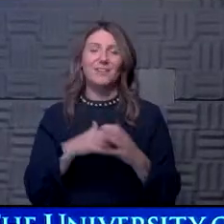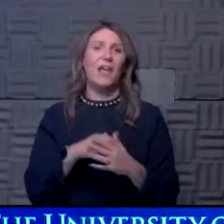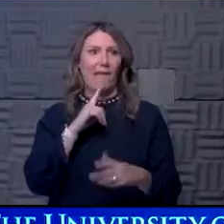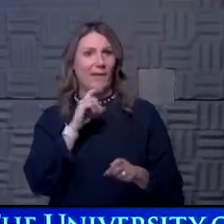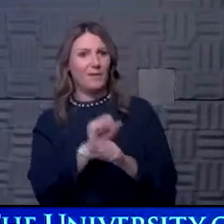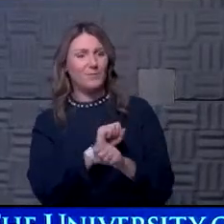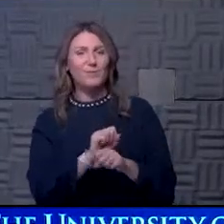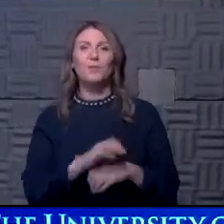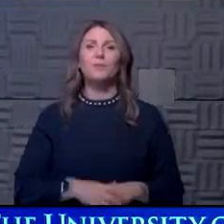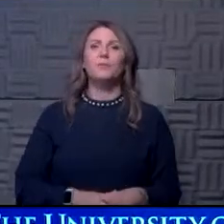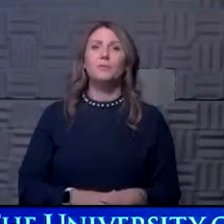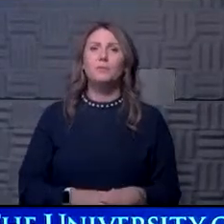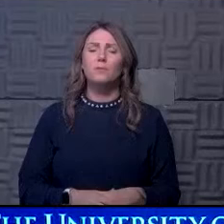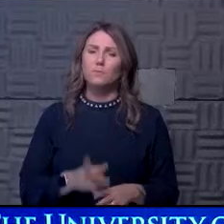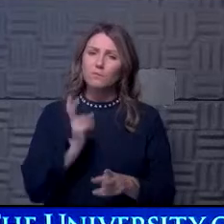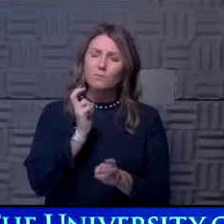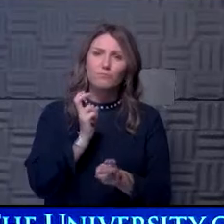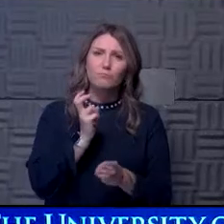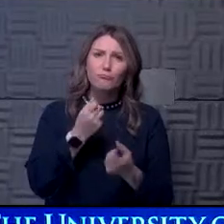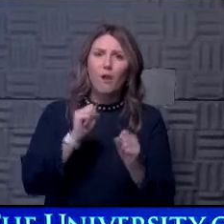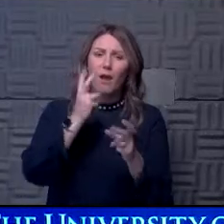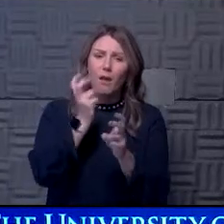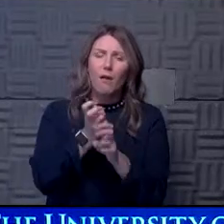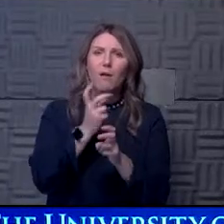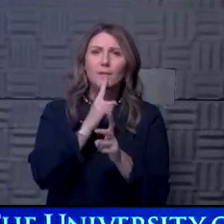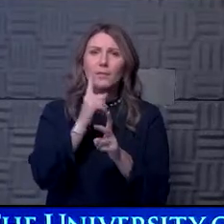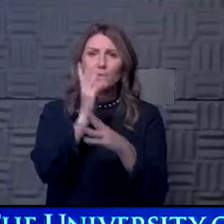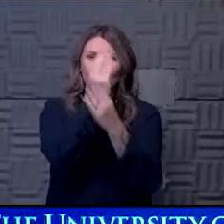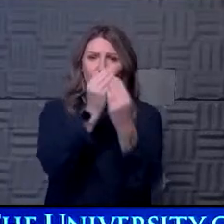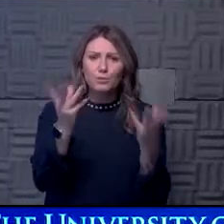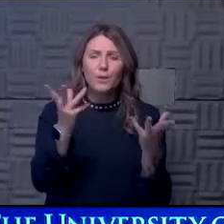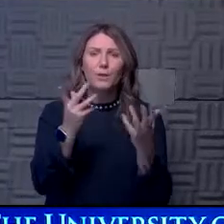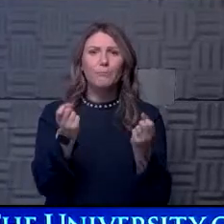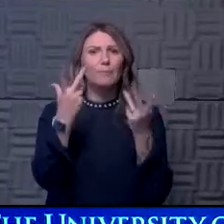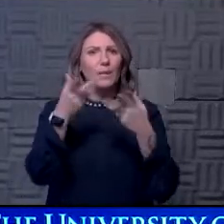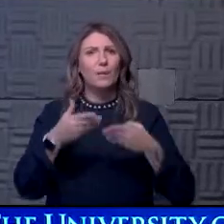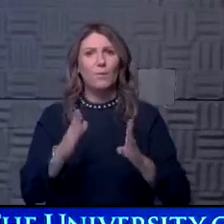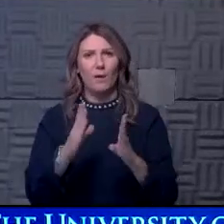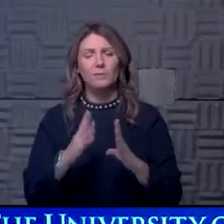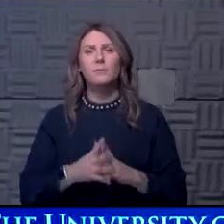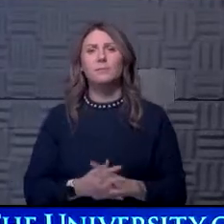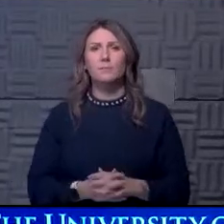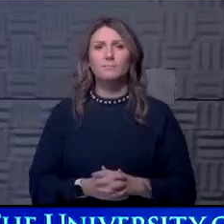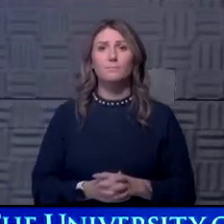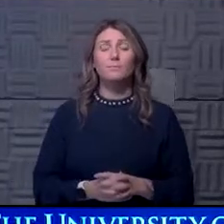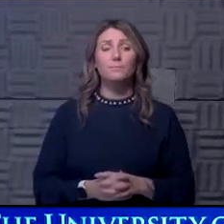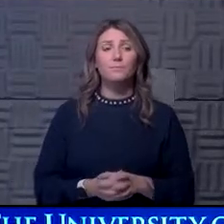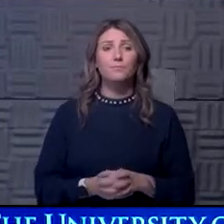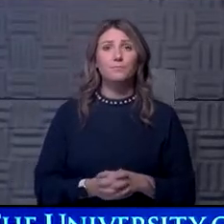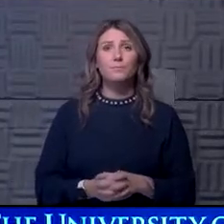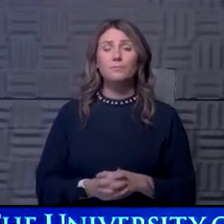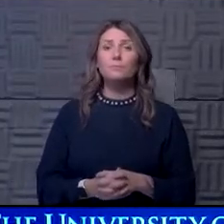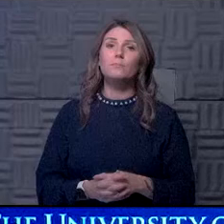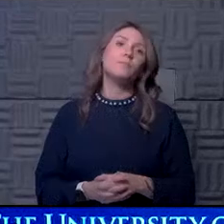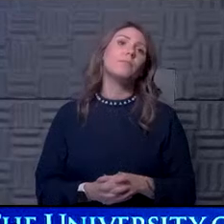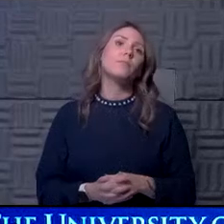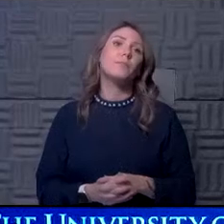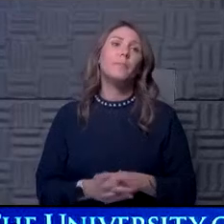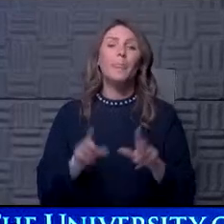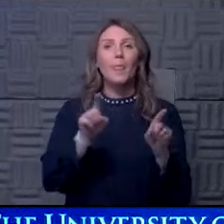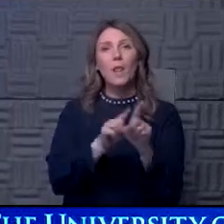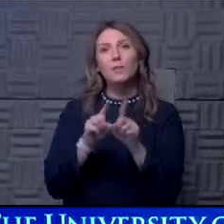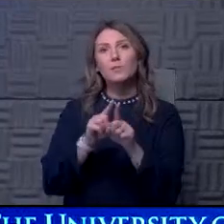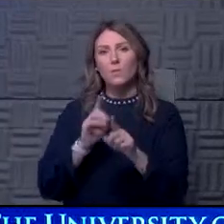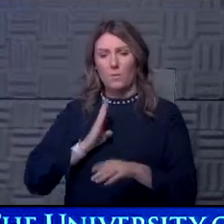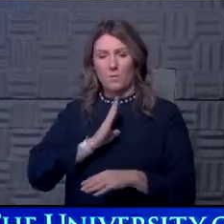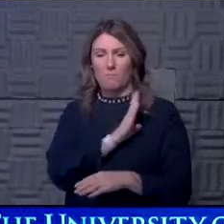tried very hard, um, to share that and, um, in a number of ways, uh, uh, also the, um, the board